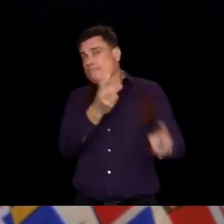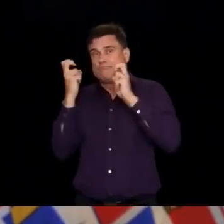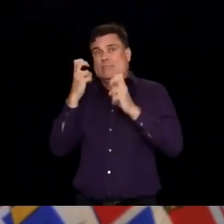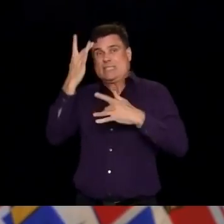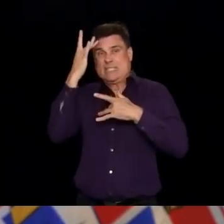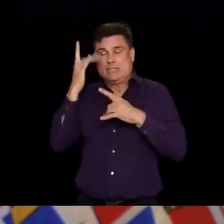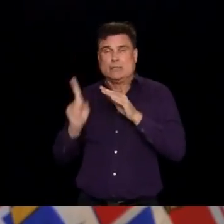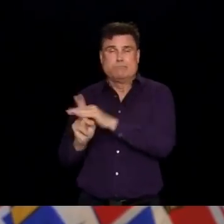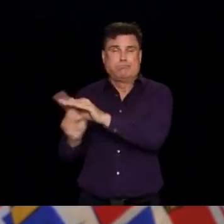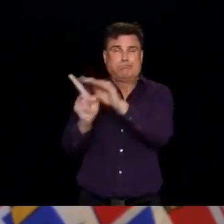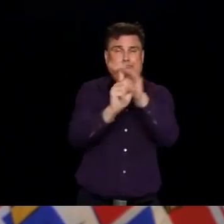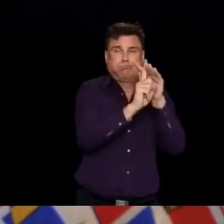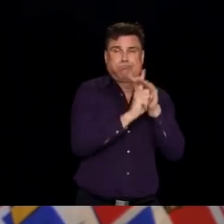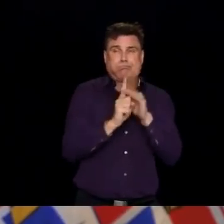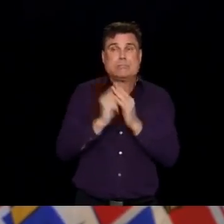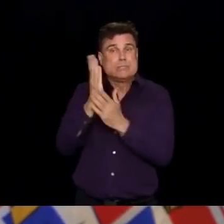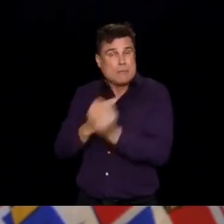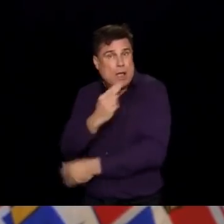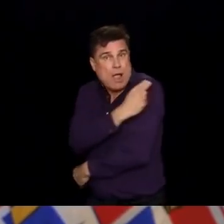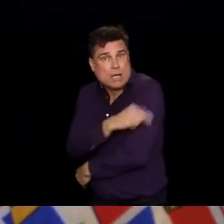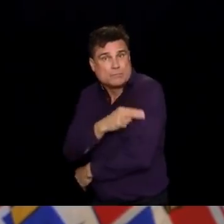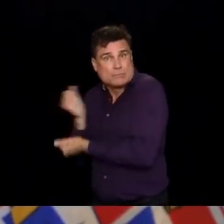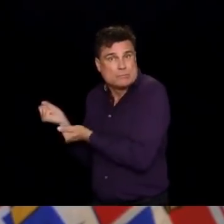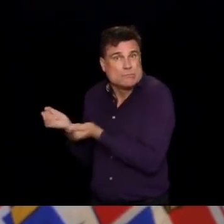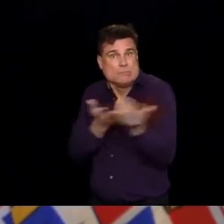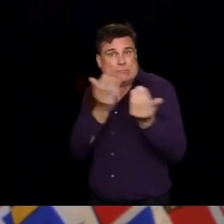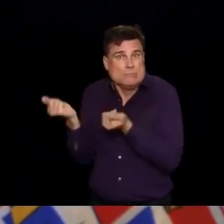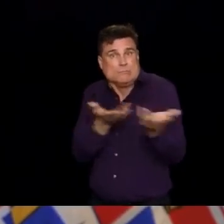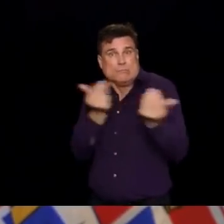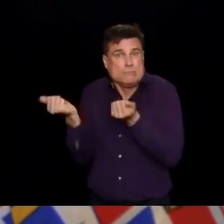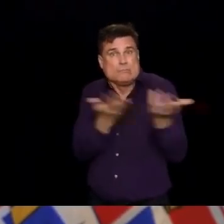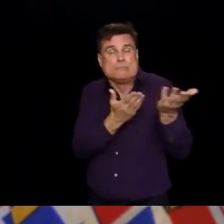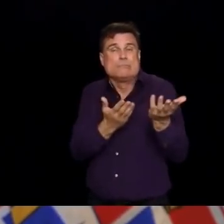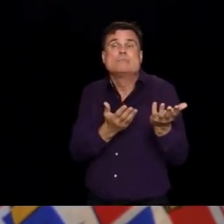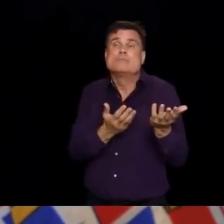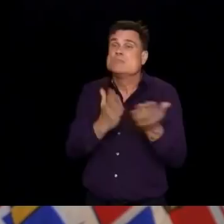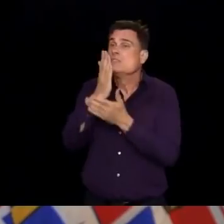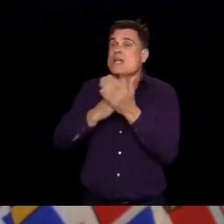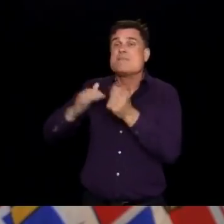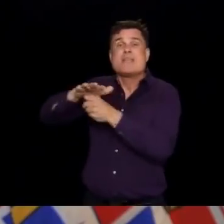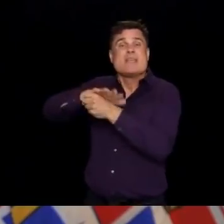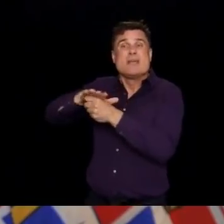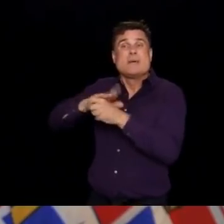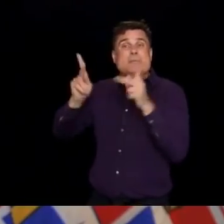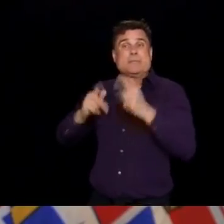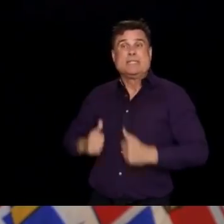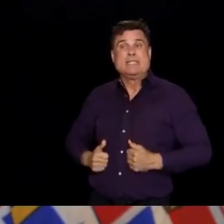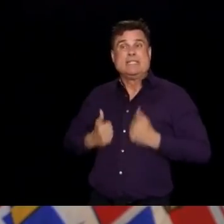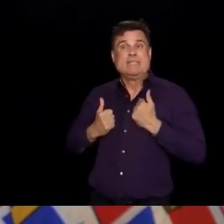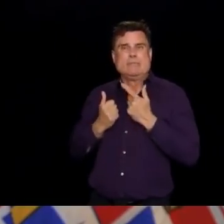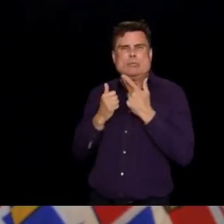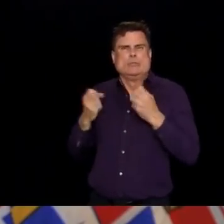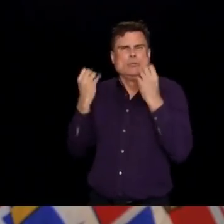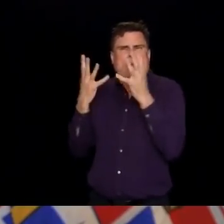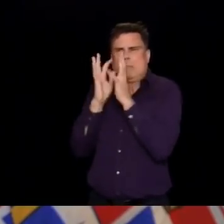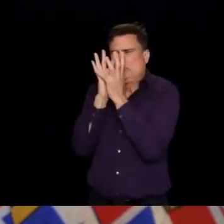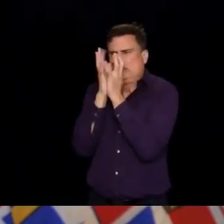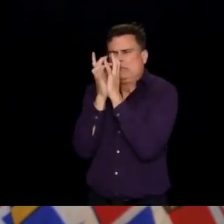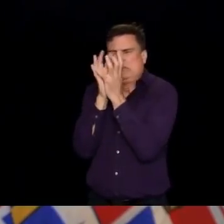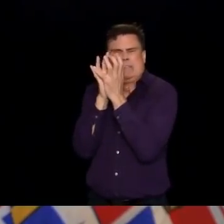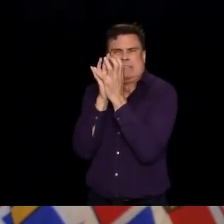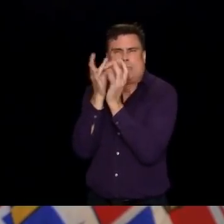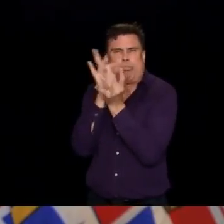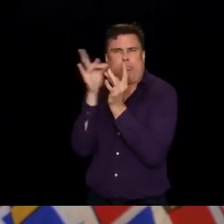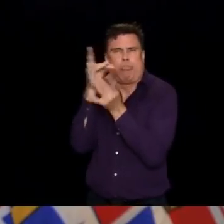whether it is in a communal accommodation where people are living together in close quarters, if there are a lot of people sick with this,